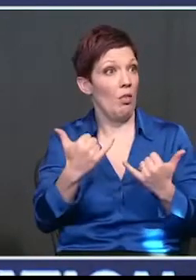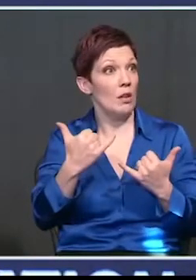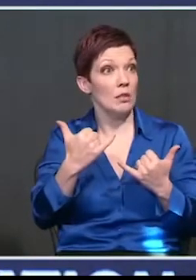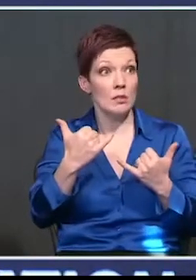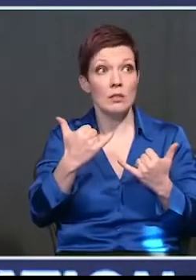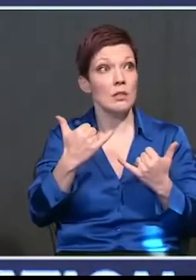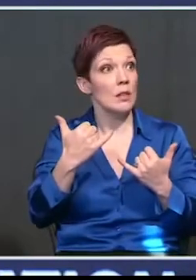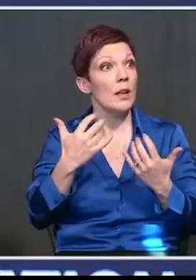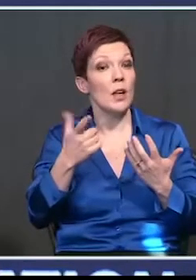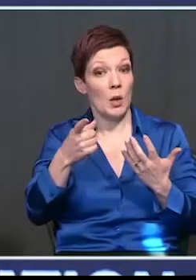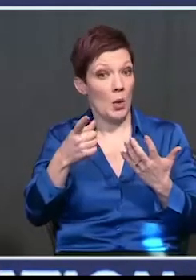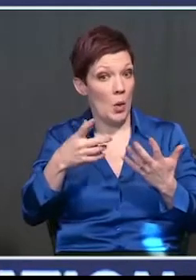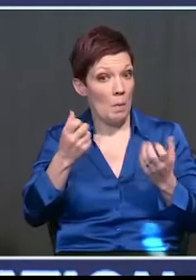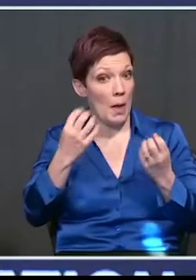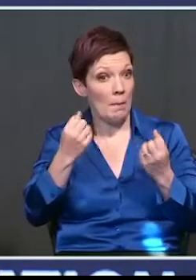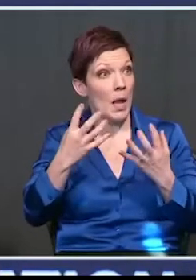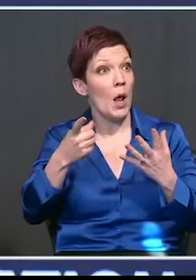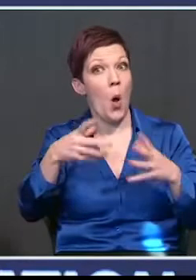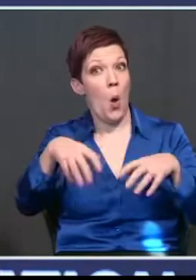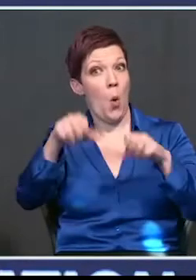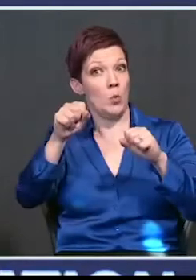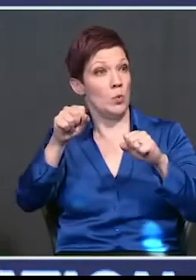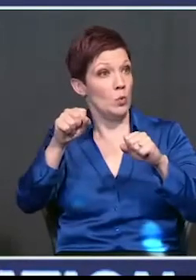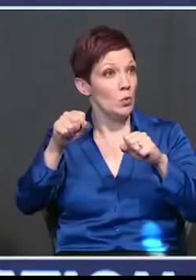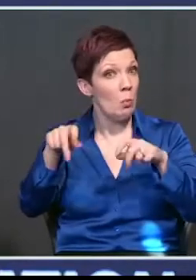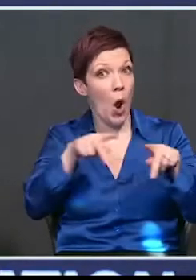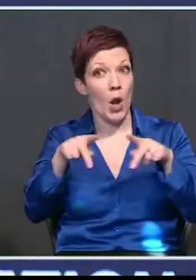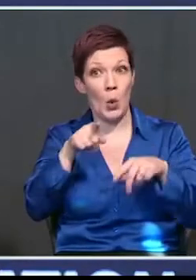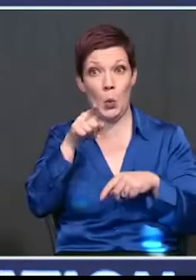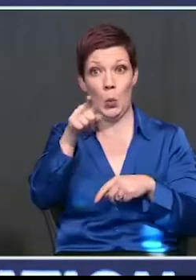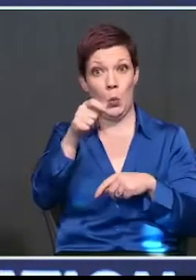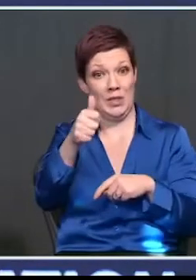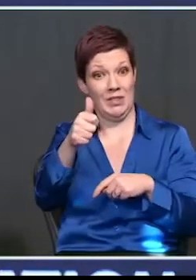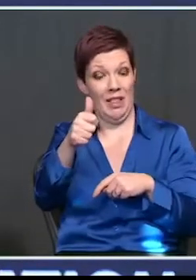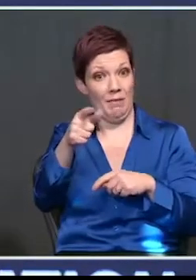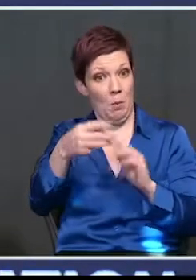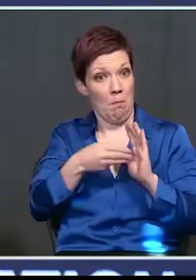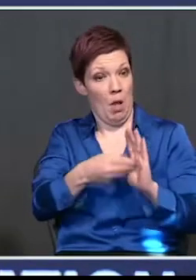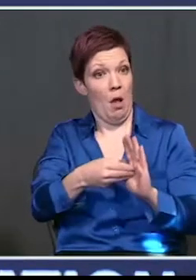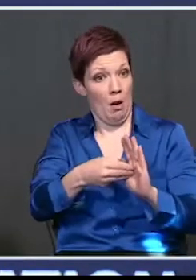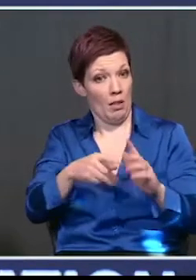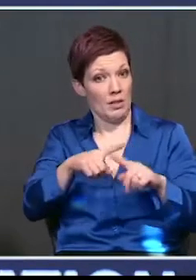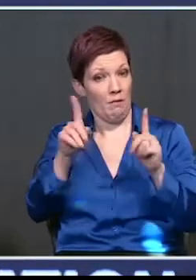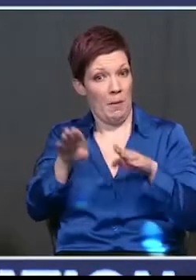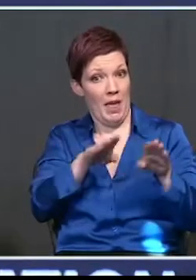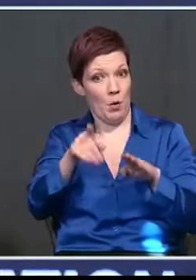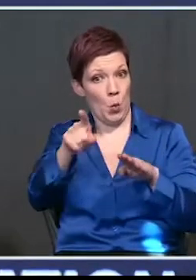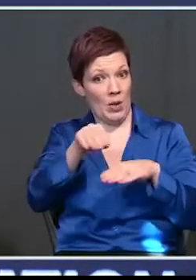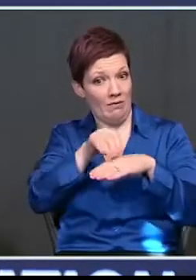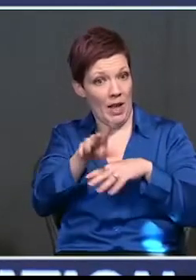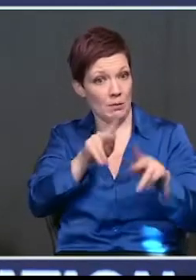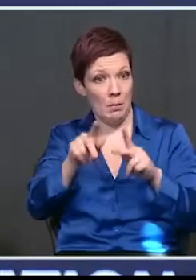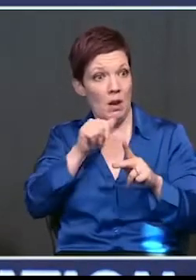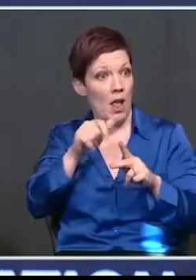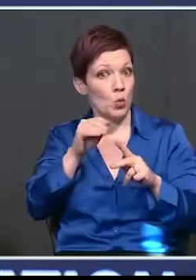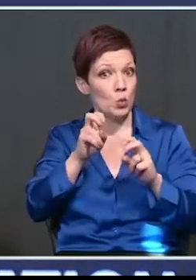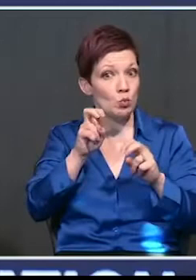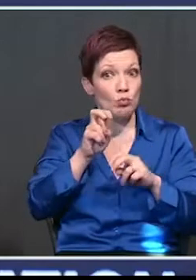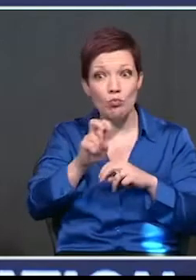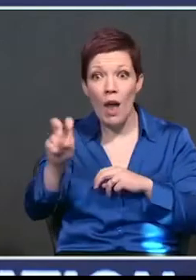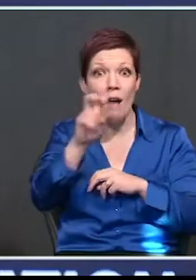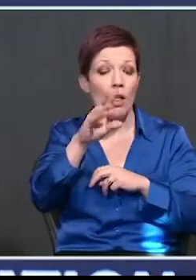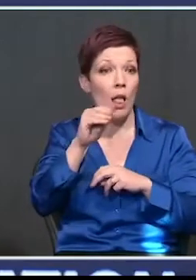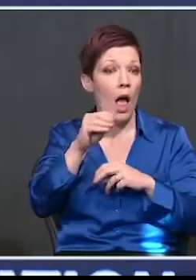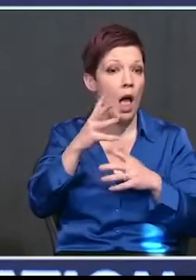with hundreds of people, many not wearing masks. Why are you modeling a different behavior to the American people than what your scientists tell?